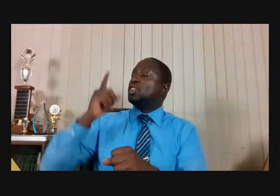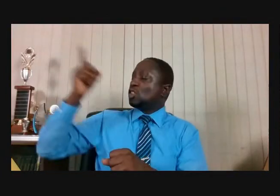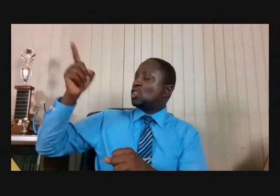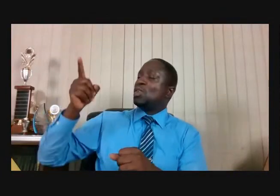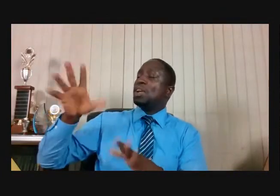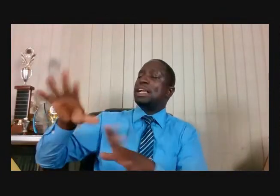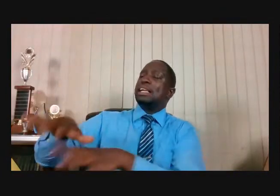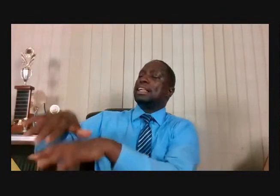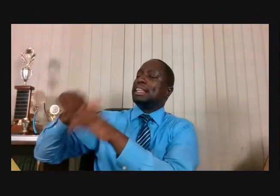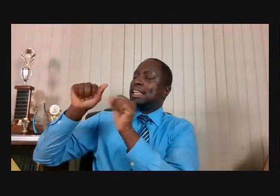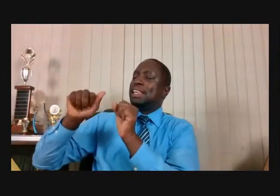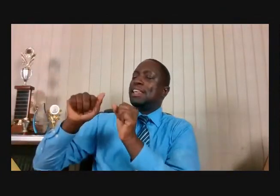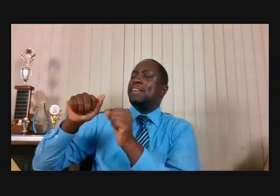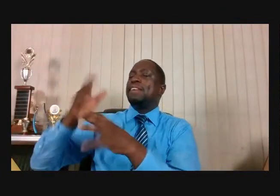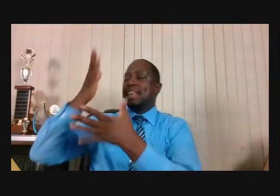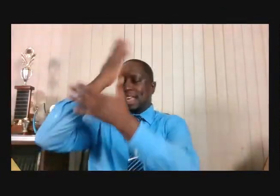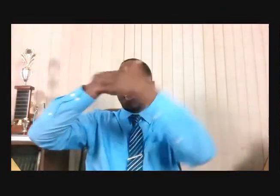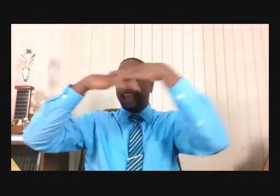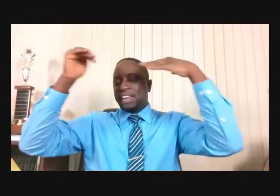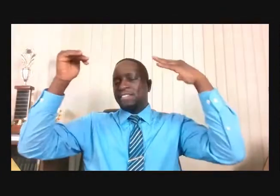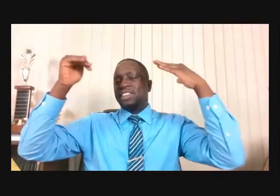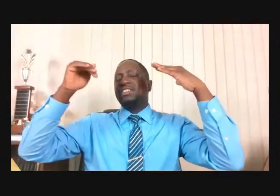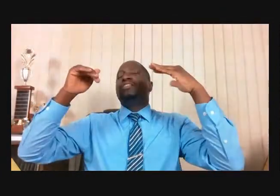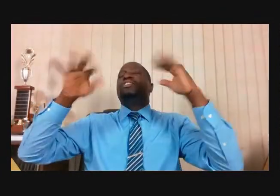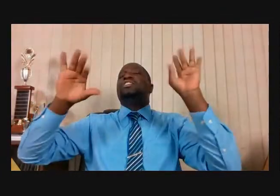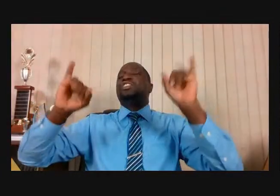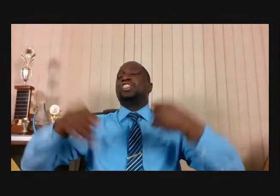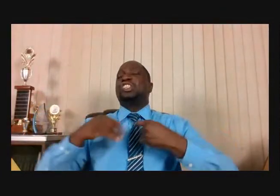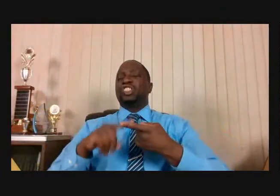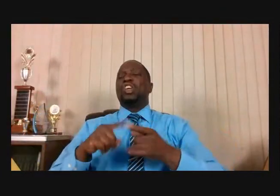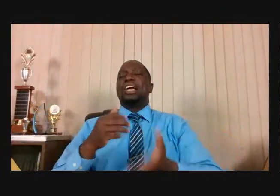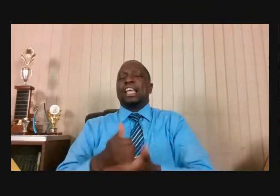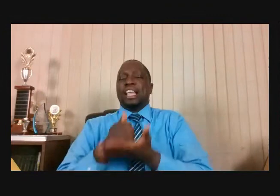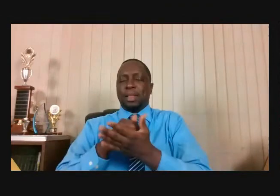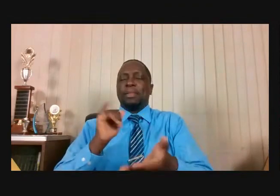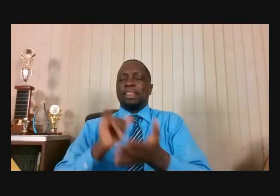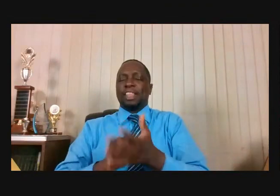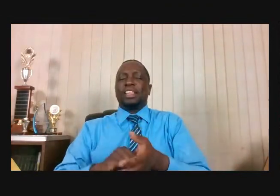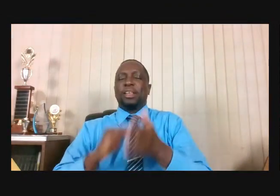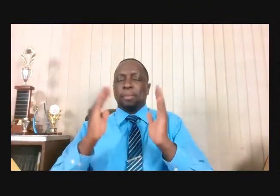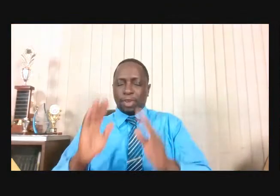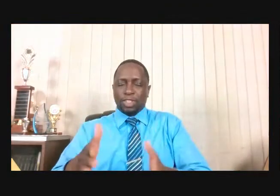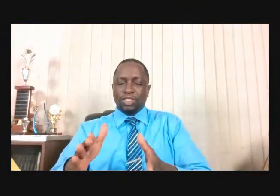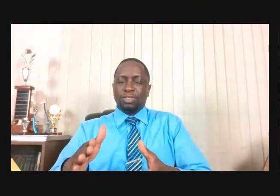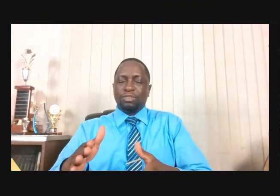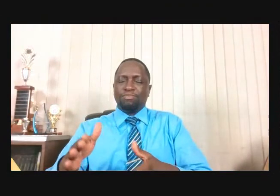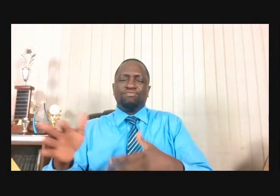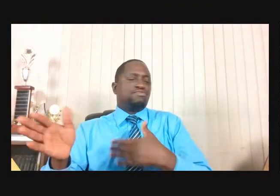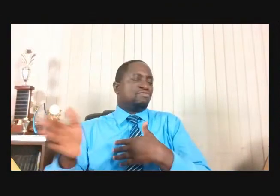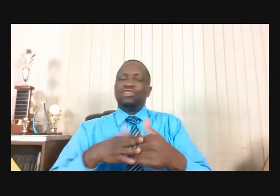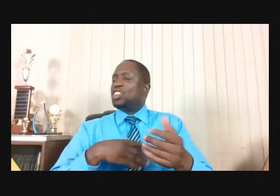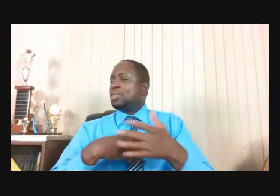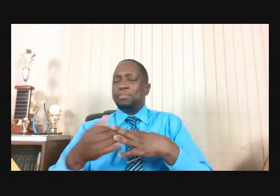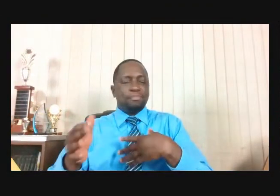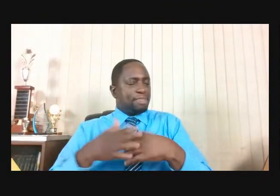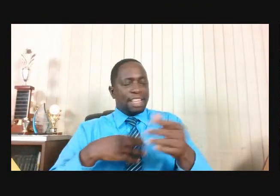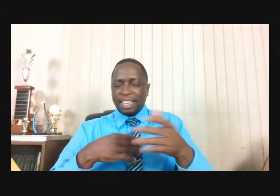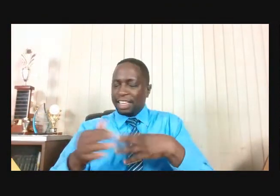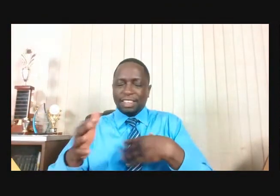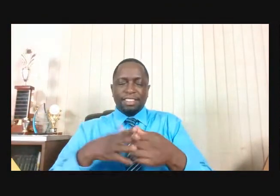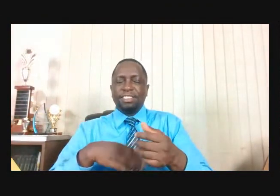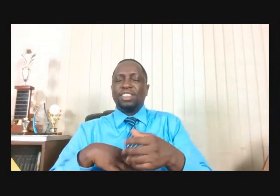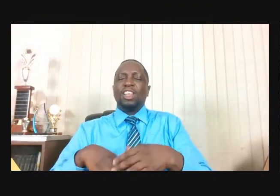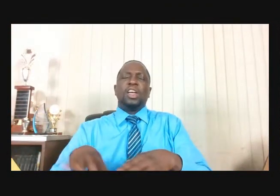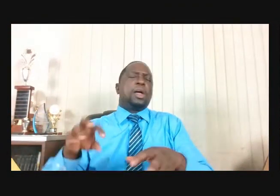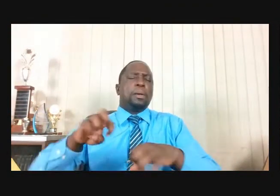angels to help that individual. So God, it matters not the challenges that we face.